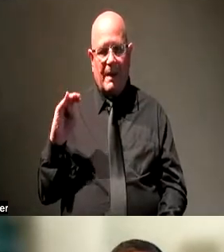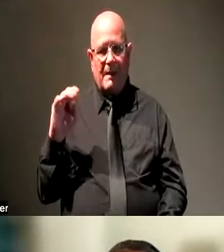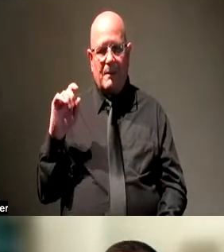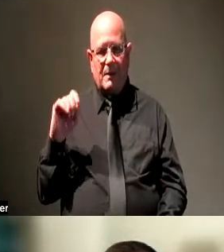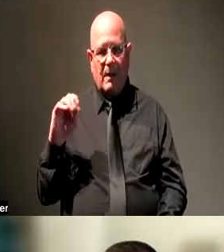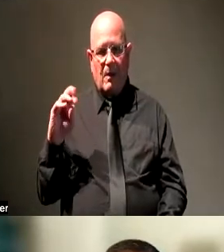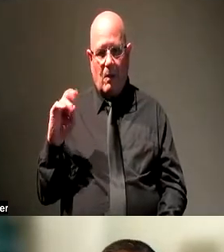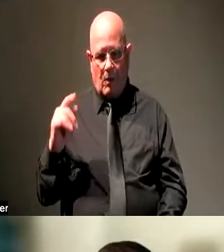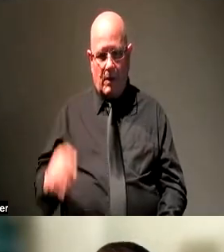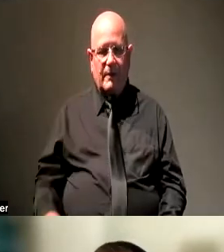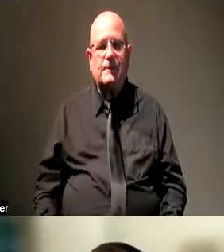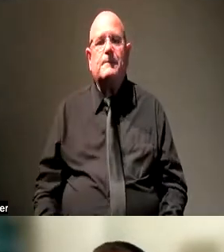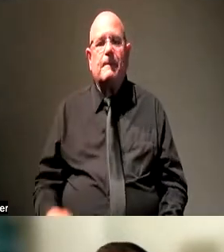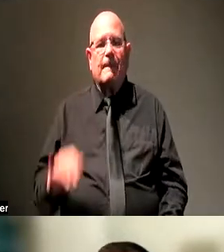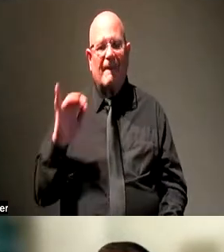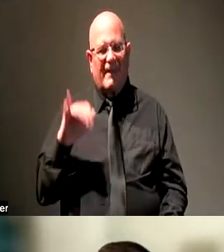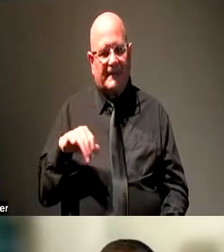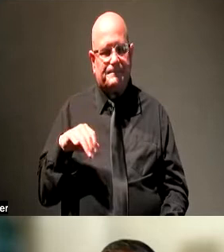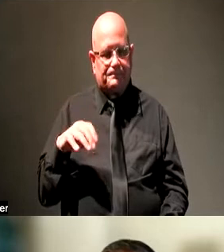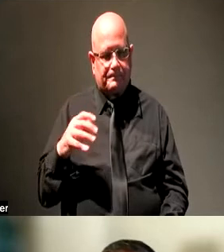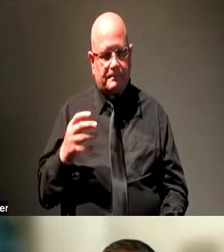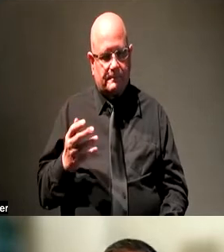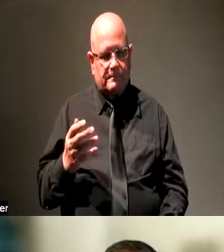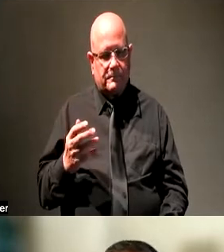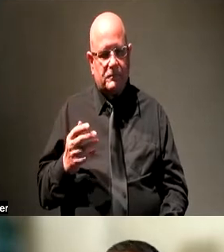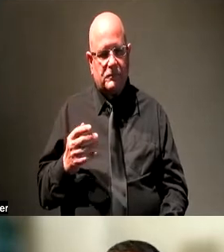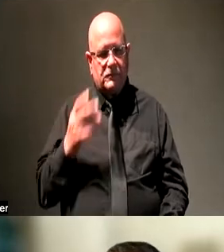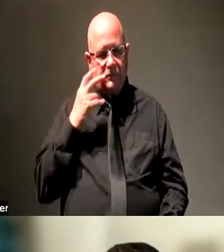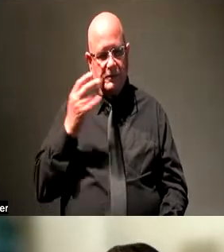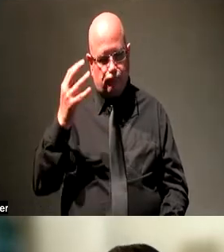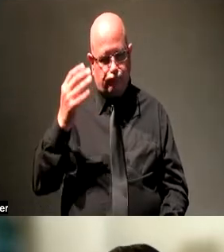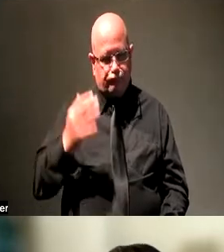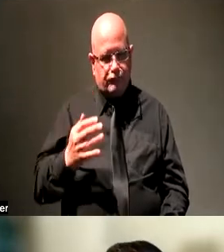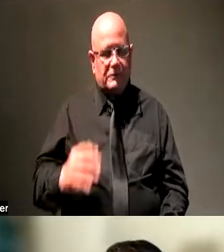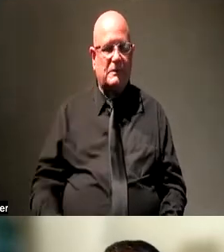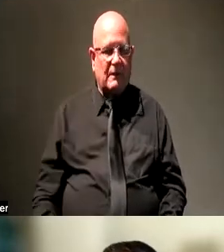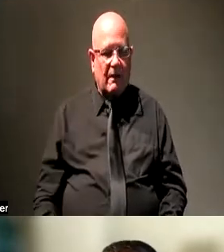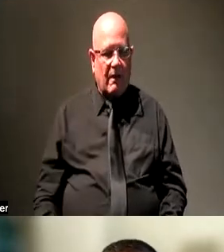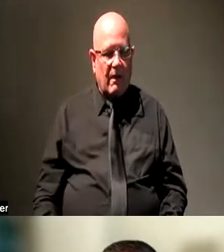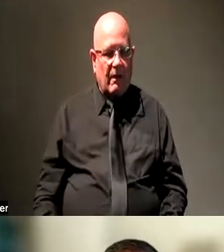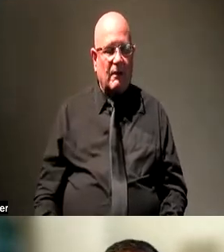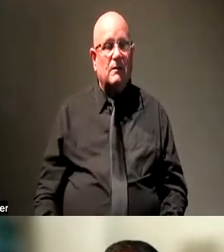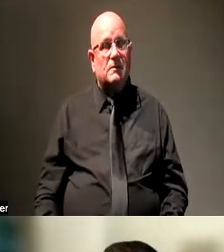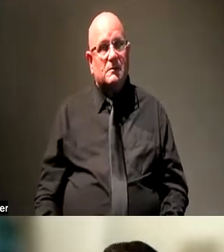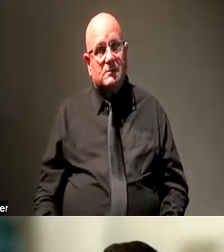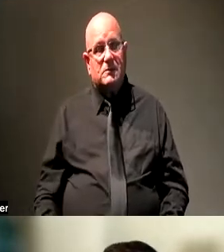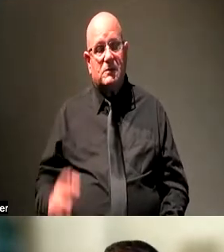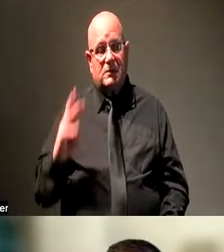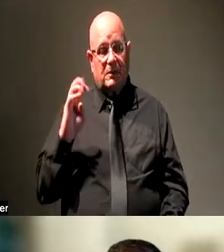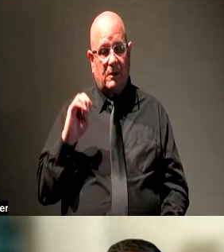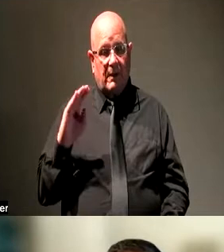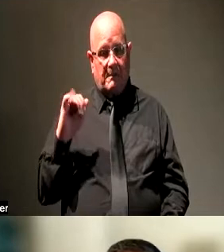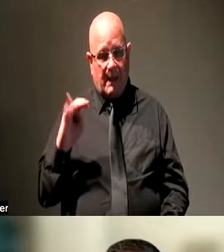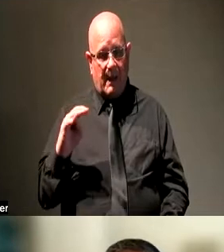.org and I'll have some links later on to some of our resources as well. I will say about WebAIM, I followed them since I